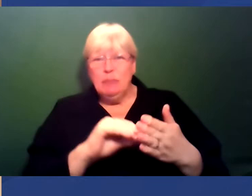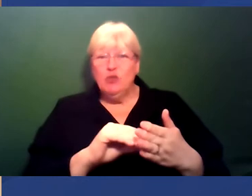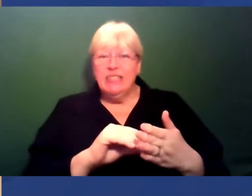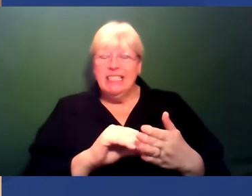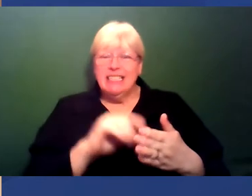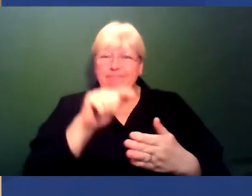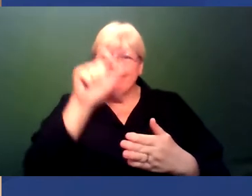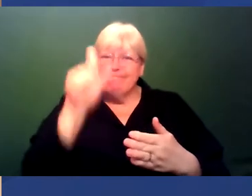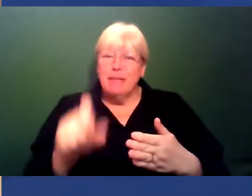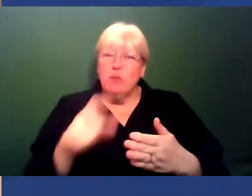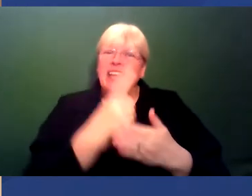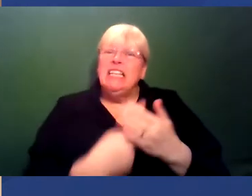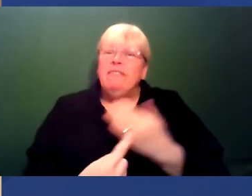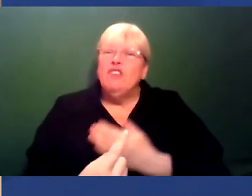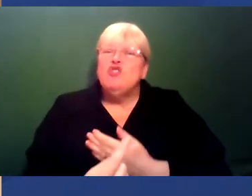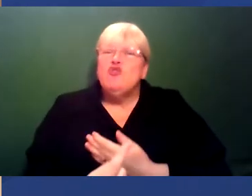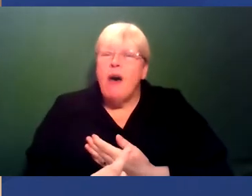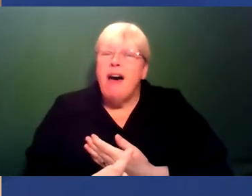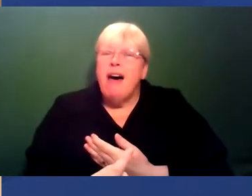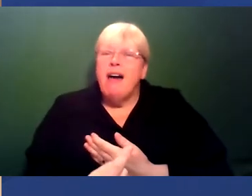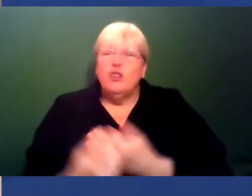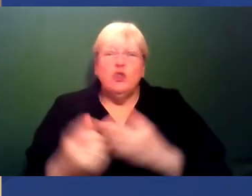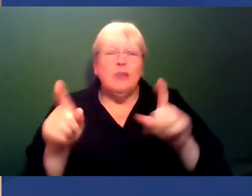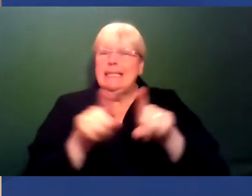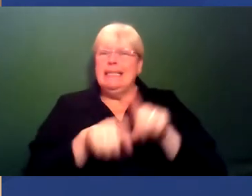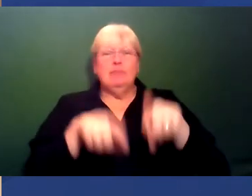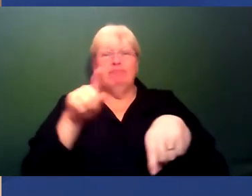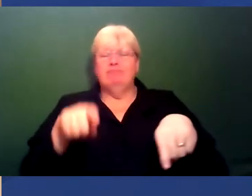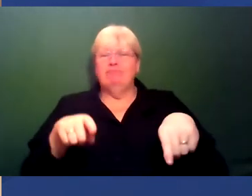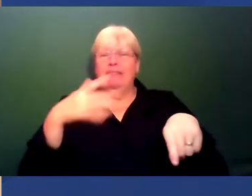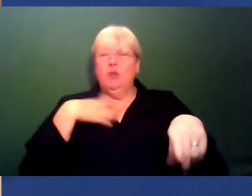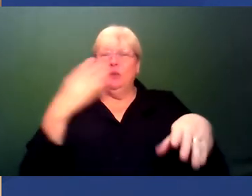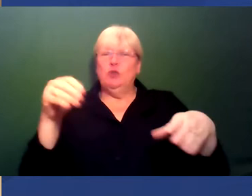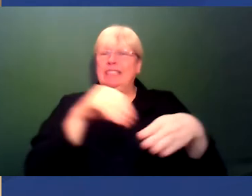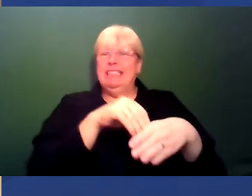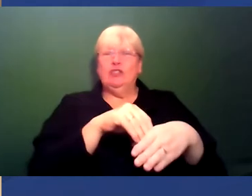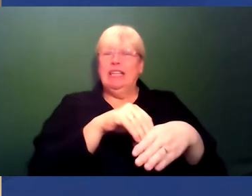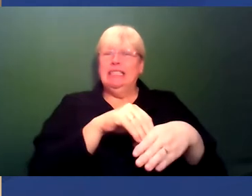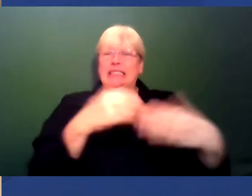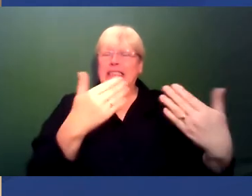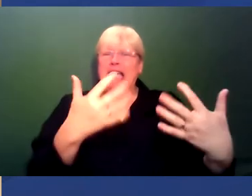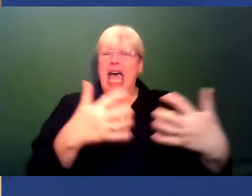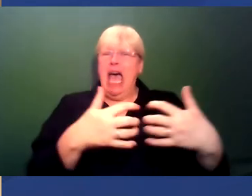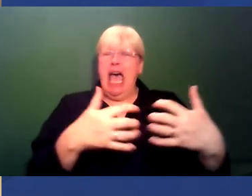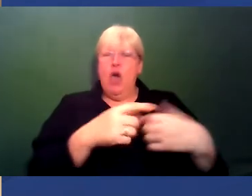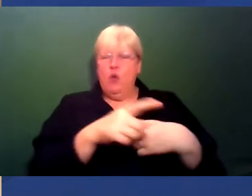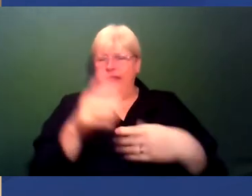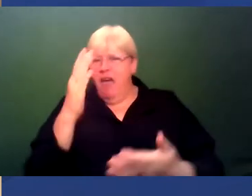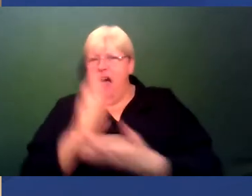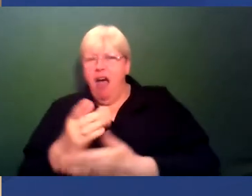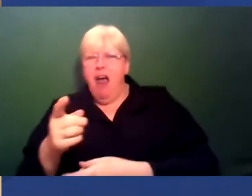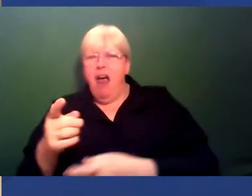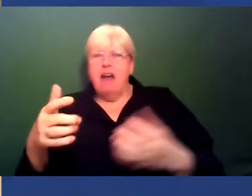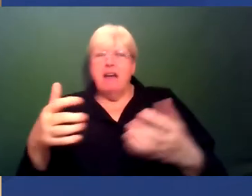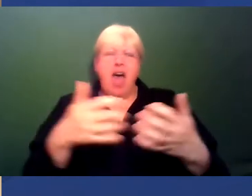individuality, if you want to contextualise, like how, you know, how they are, how you act